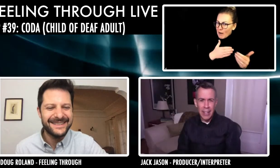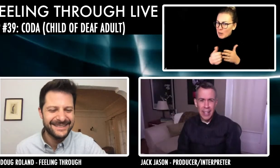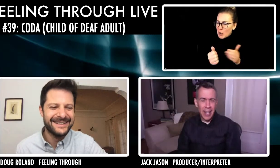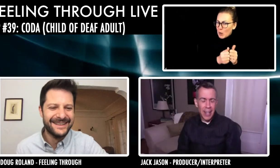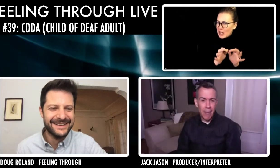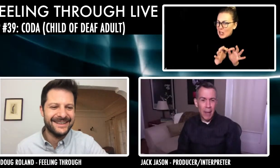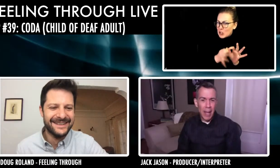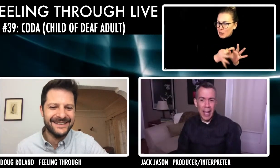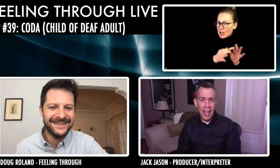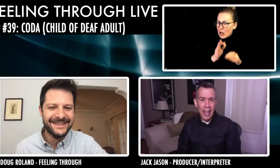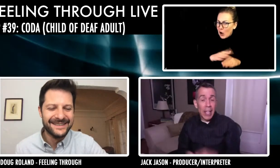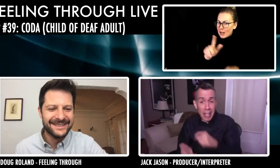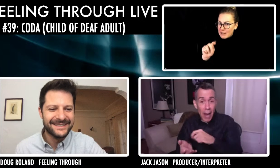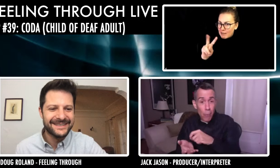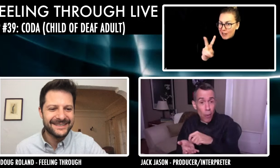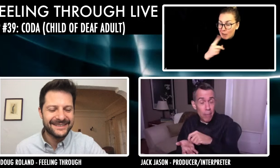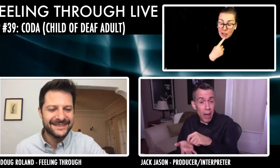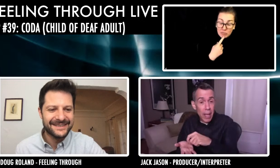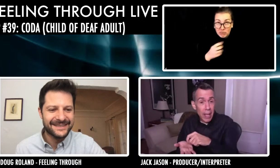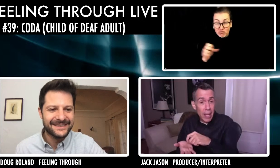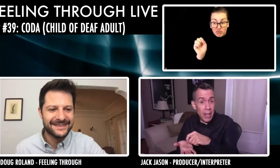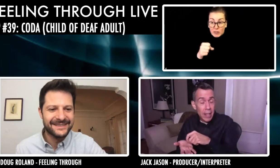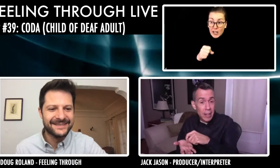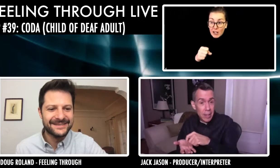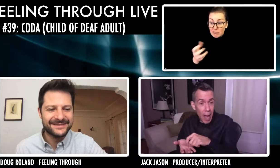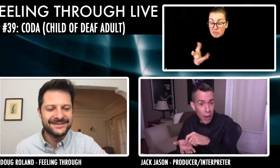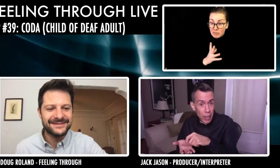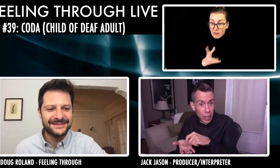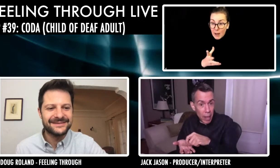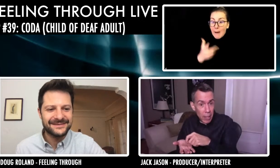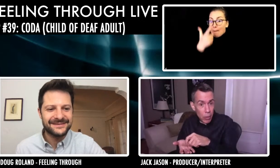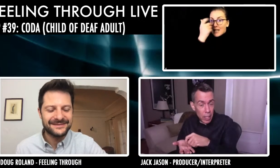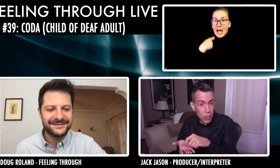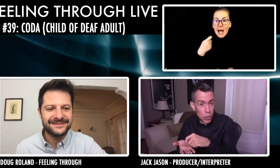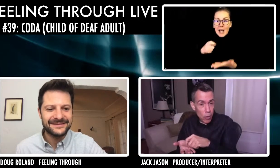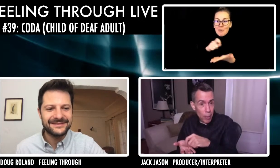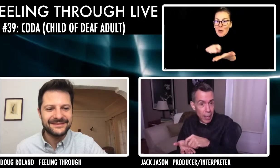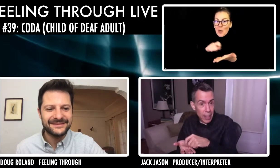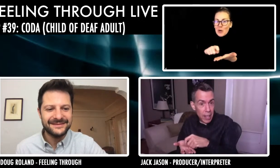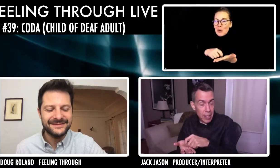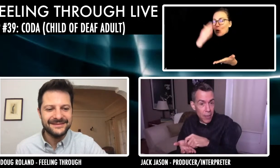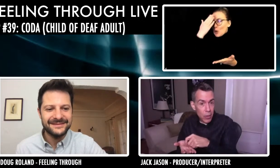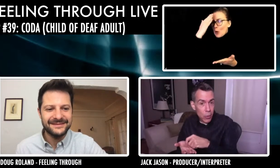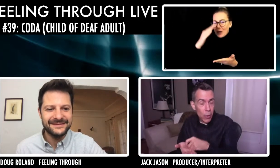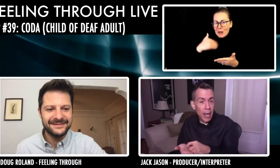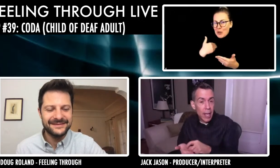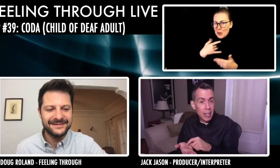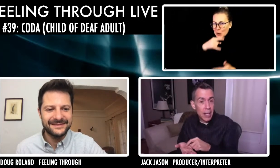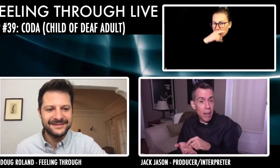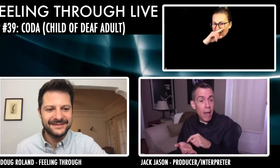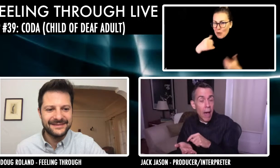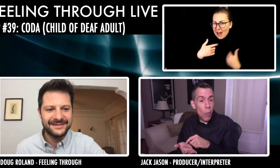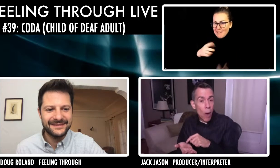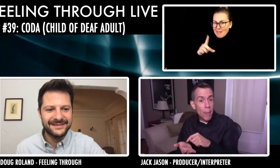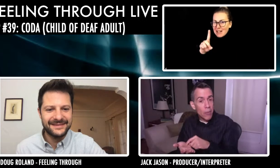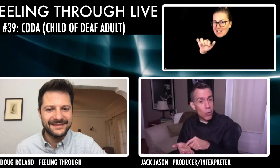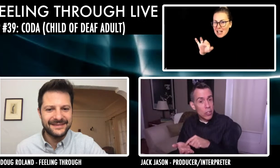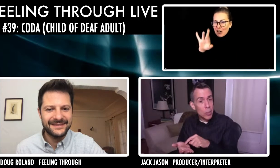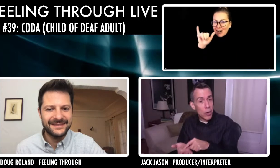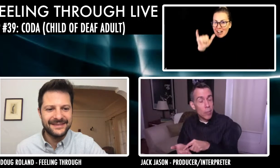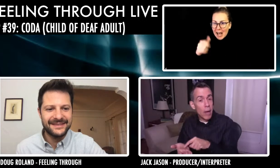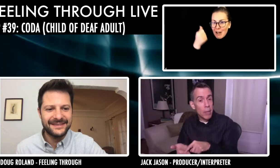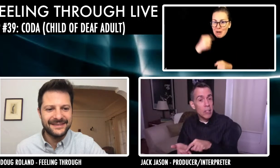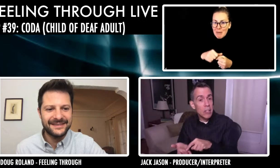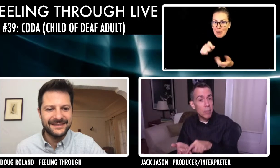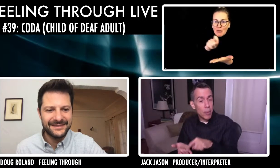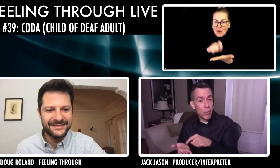that. Um, and because I wrote in my diary, my little kid's journal back in seventh grade, I said, I want my voice